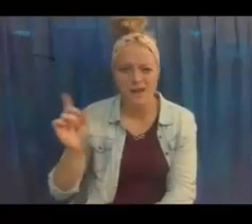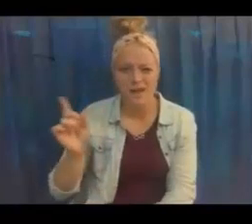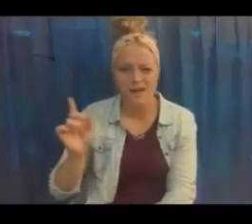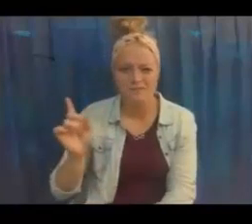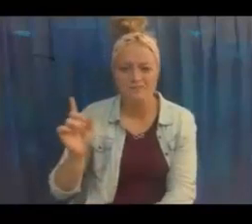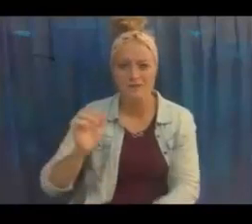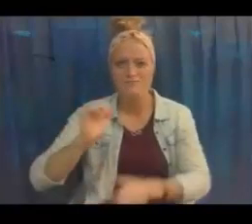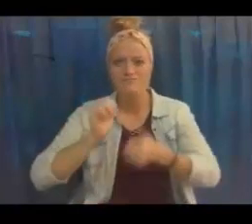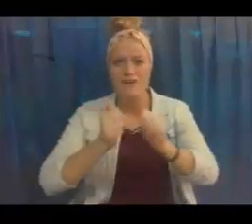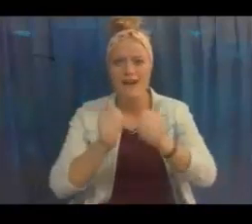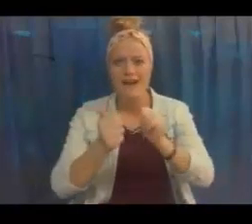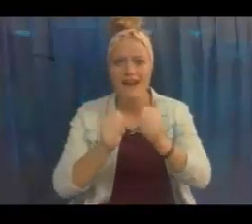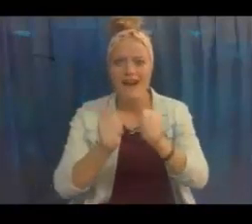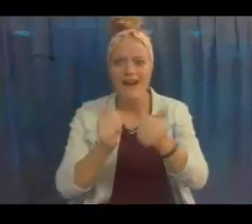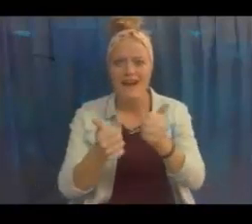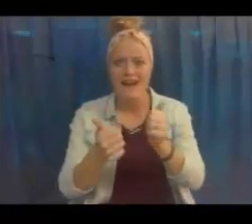Where is this?